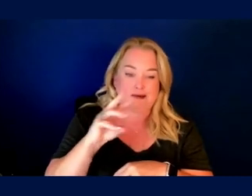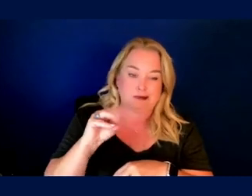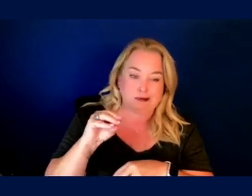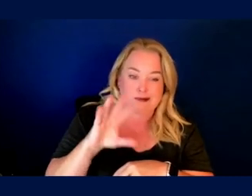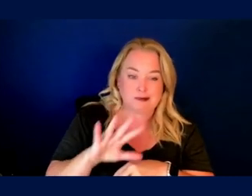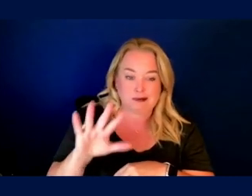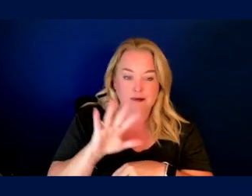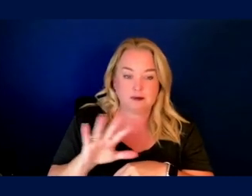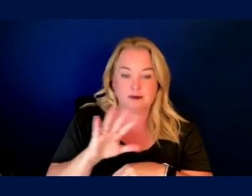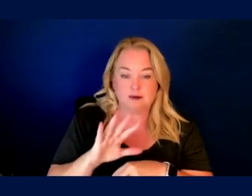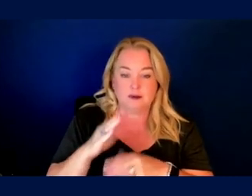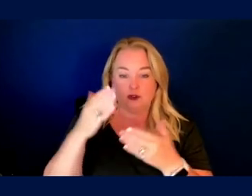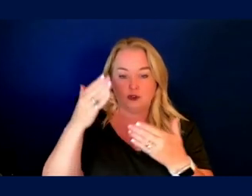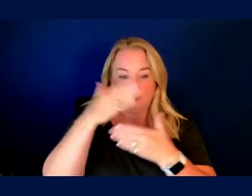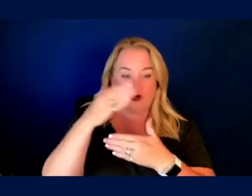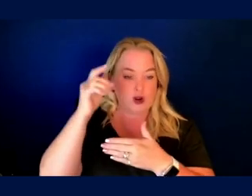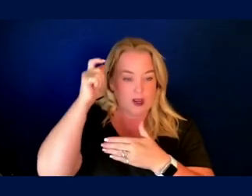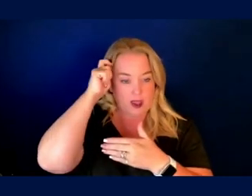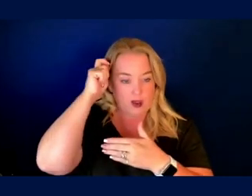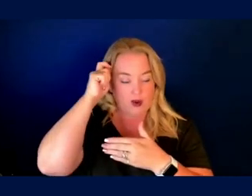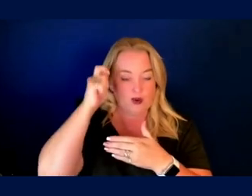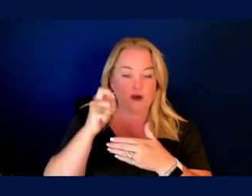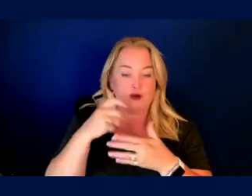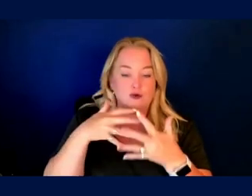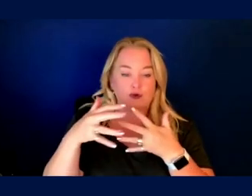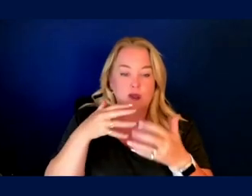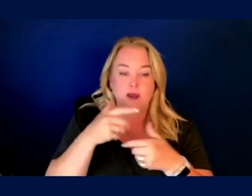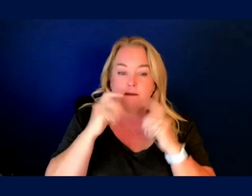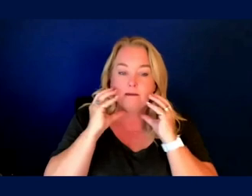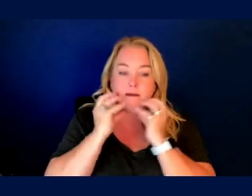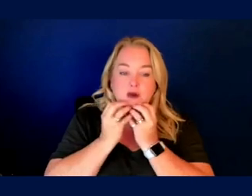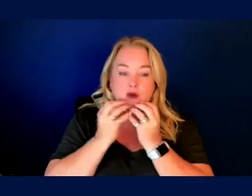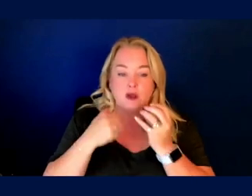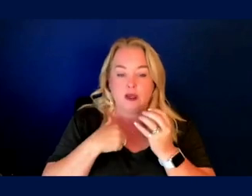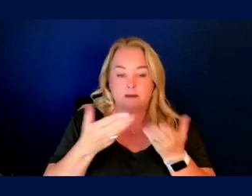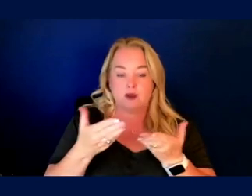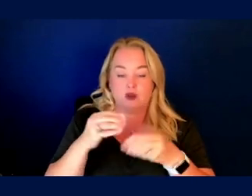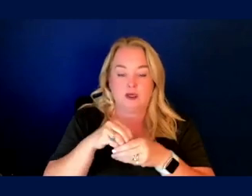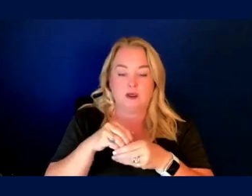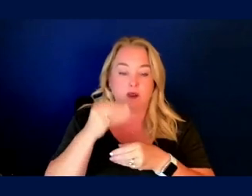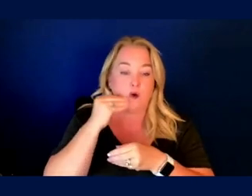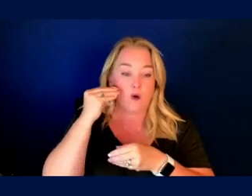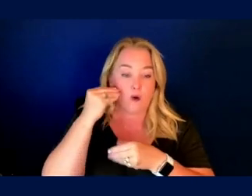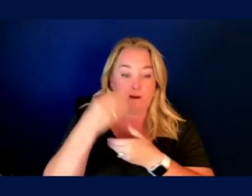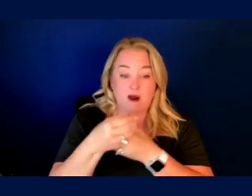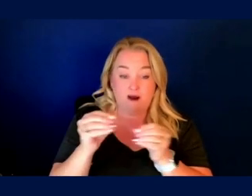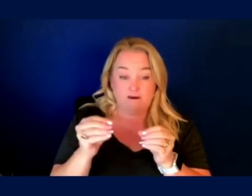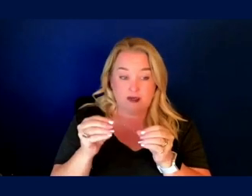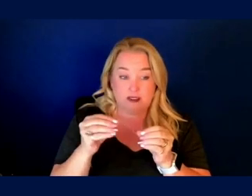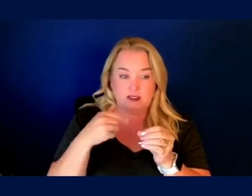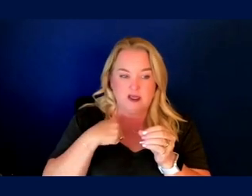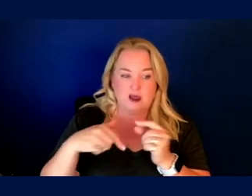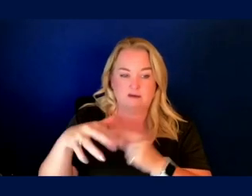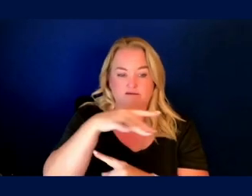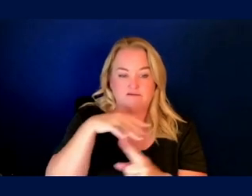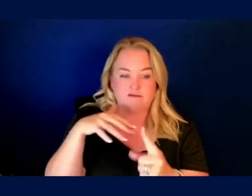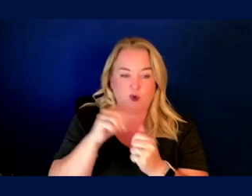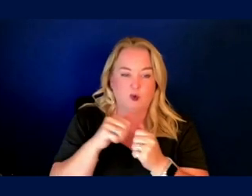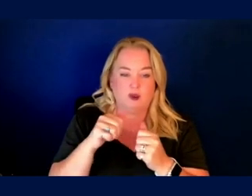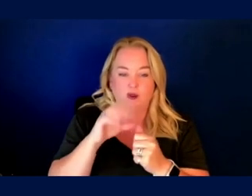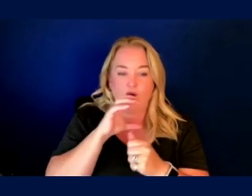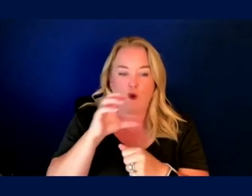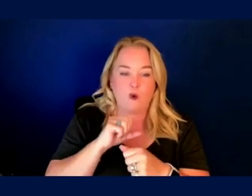hair, a graying beard and mustache and glasses. I'm sitting here in my home office where I'm surrounded by an array of vintage electronic